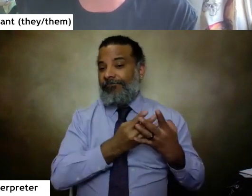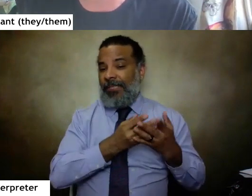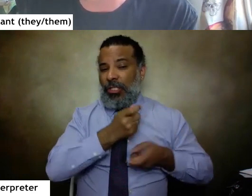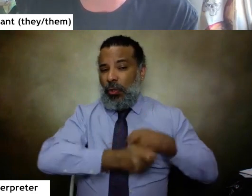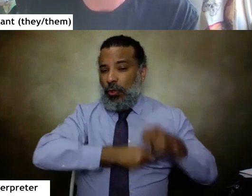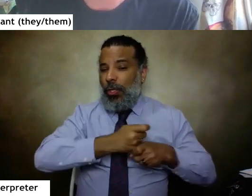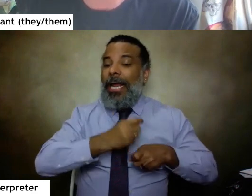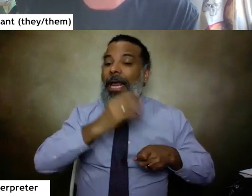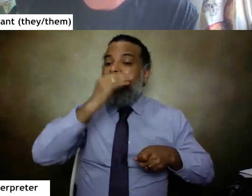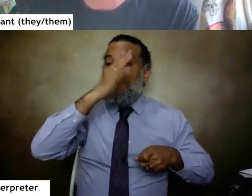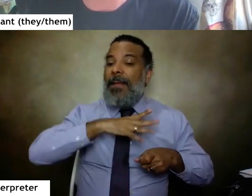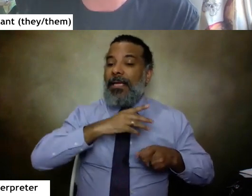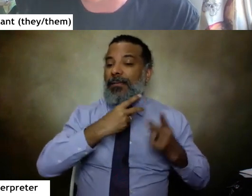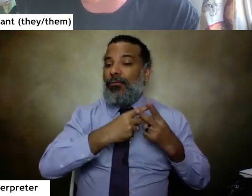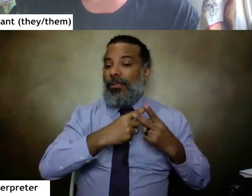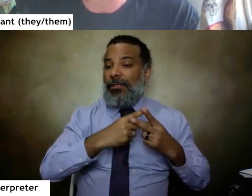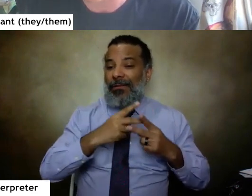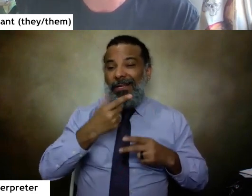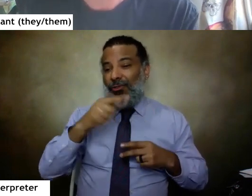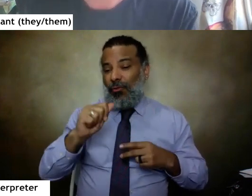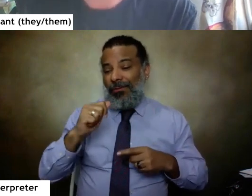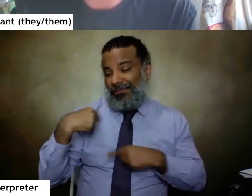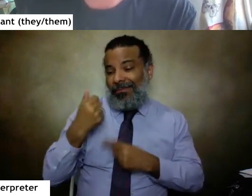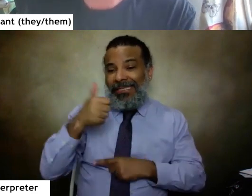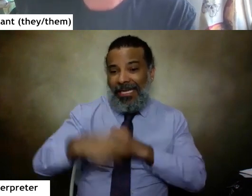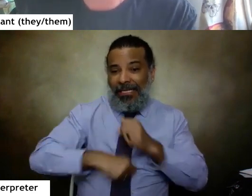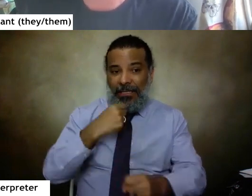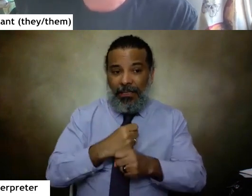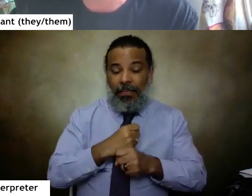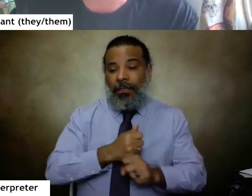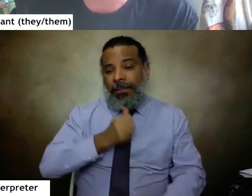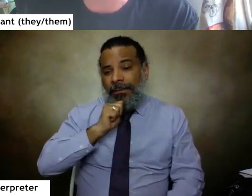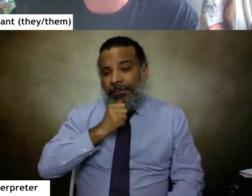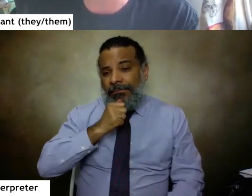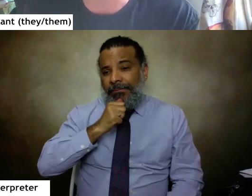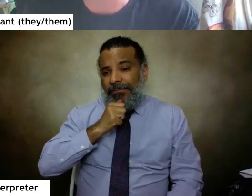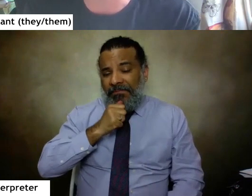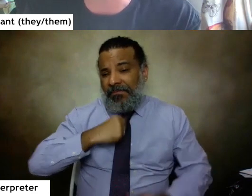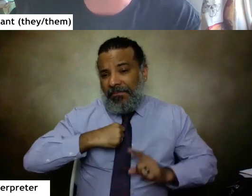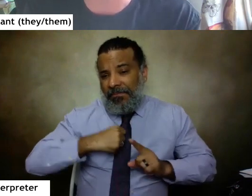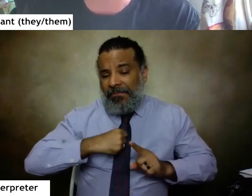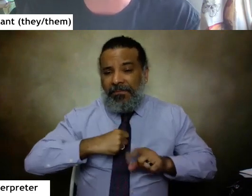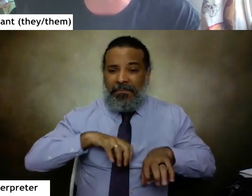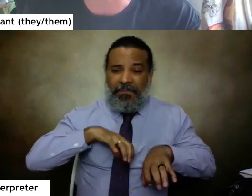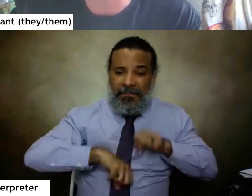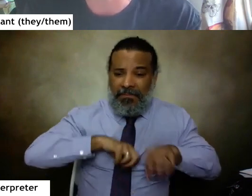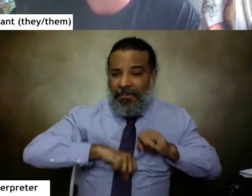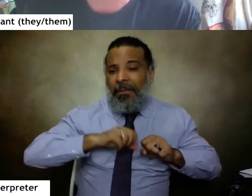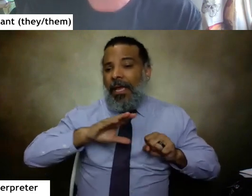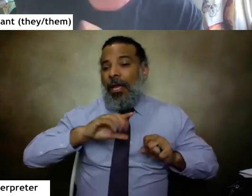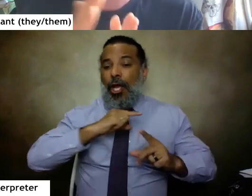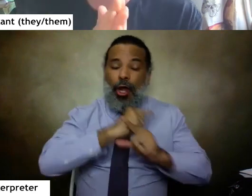prisons in Georgia for the last 10 years. She's endured ongoing assaults by prisoners and guards.